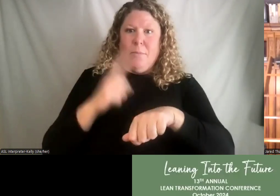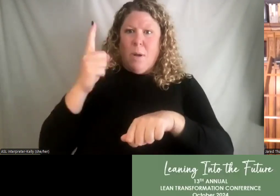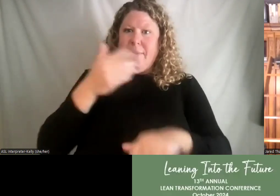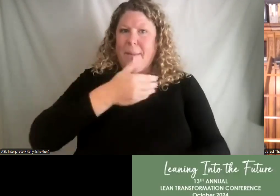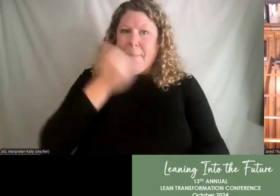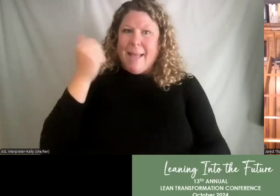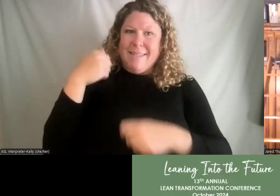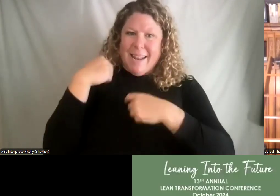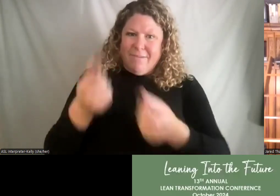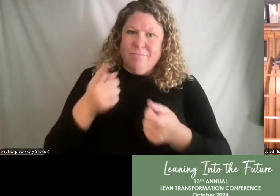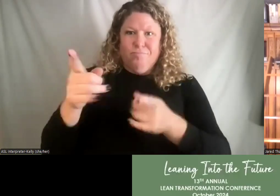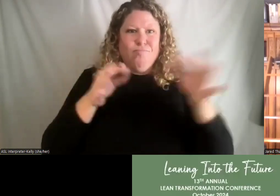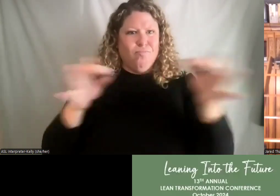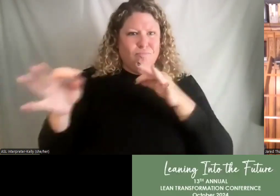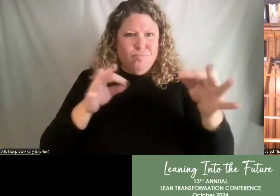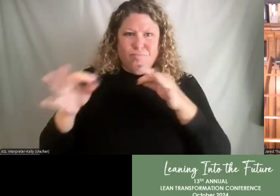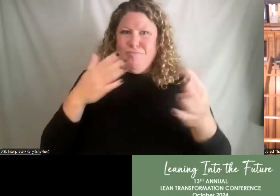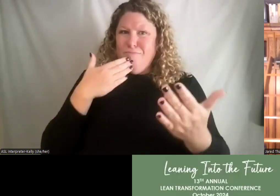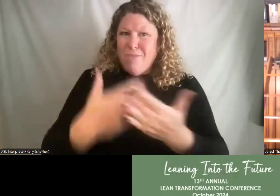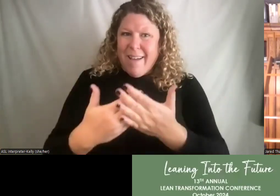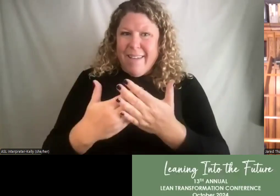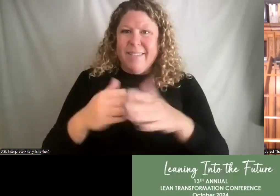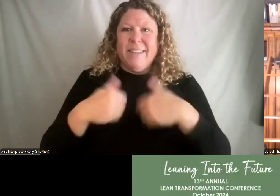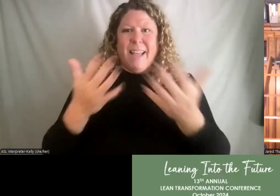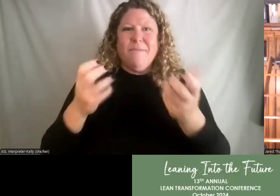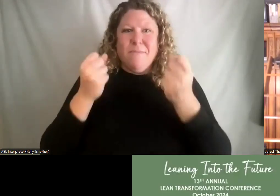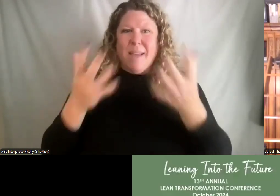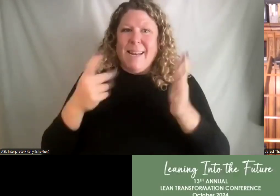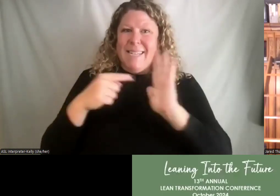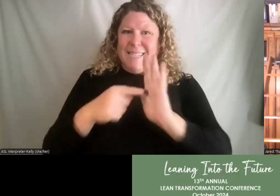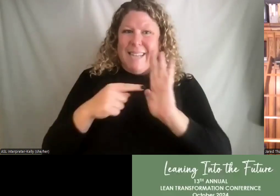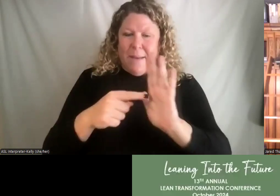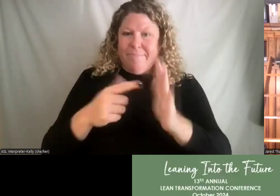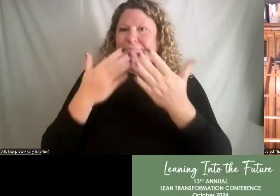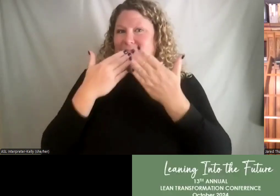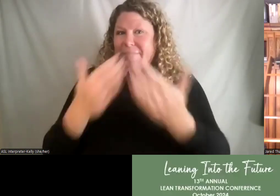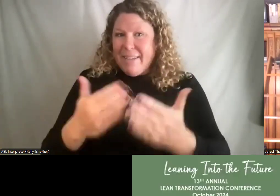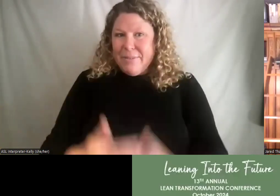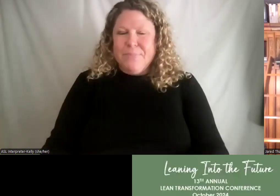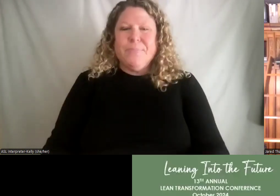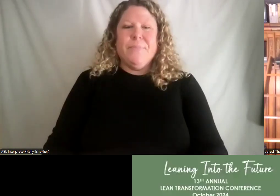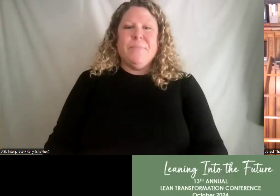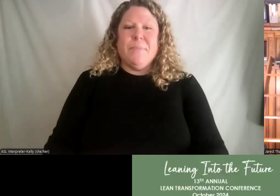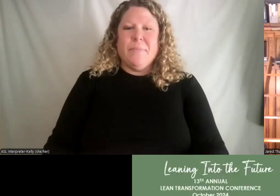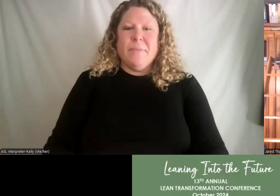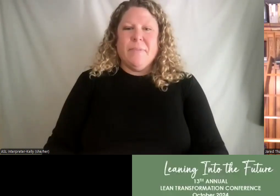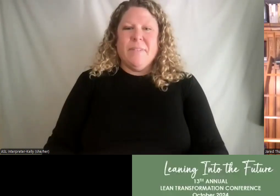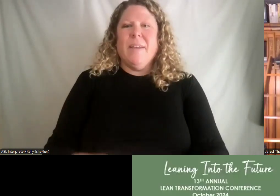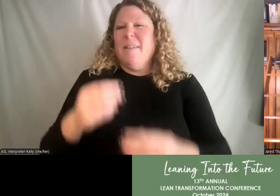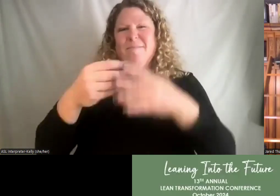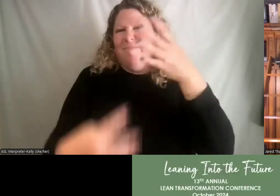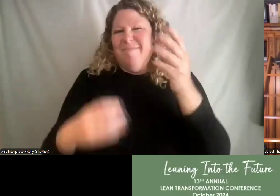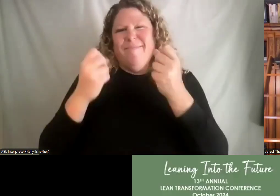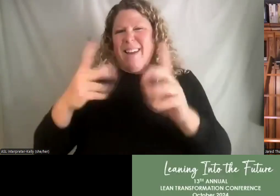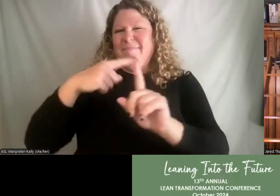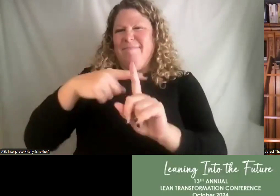listened to. You explained everything so well and gave so many examples. Thank you so much. And more. So I